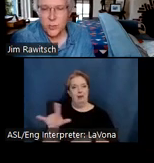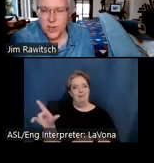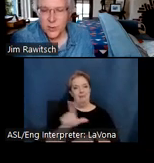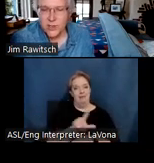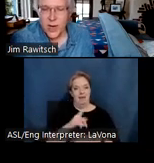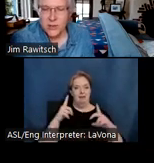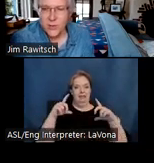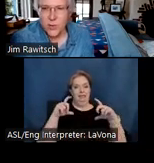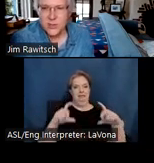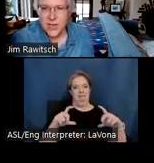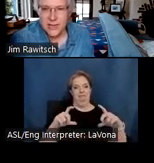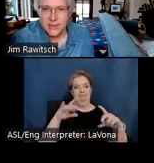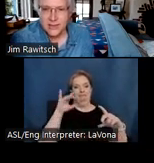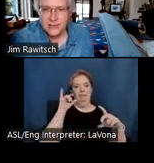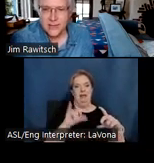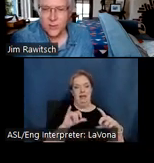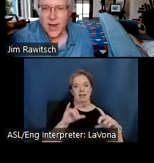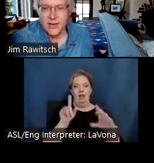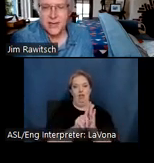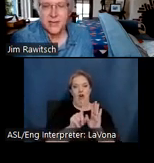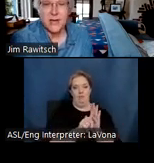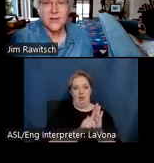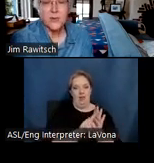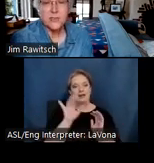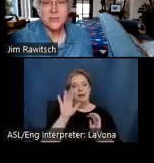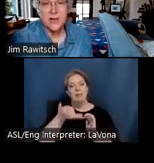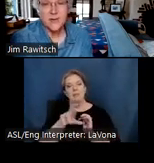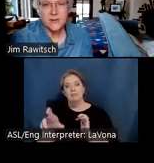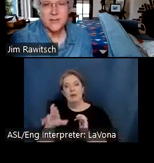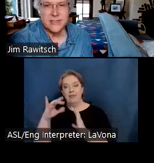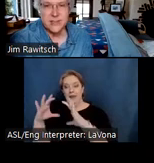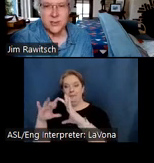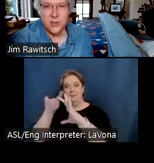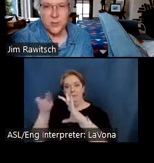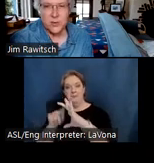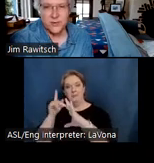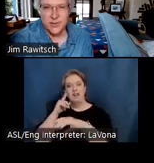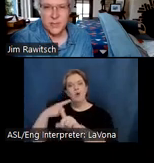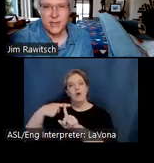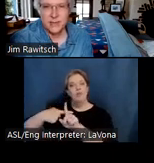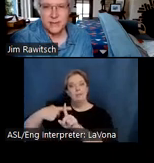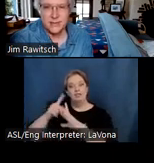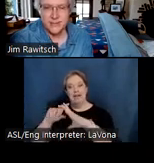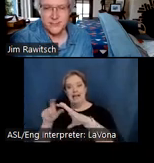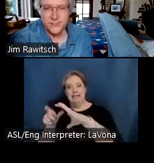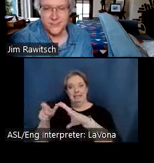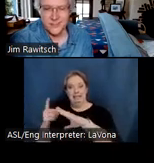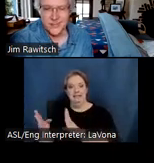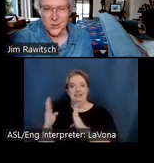Honeywell's ubiquitous round thermostat at the right, and later the Prince's telephone looking beautiful in pink.